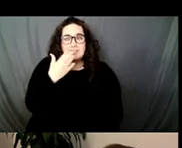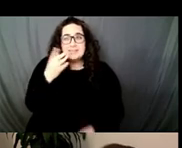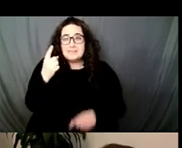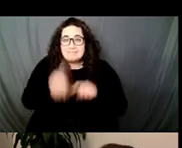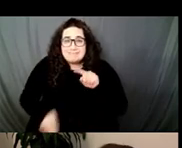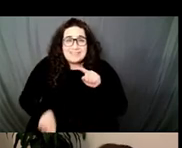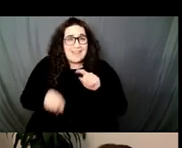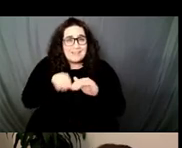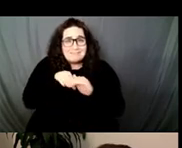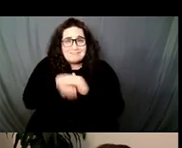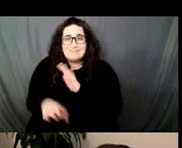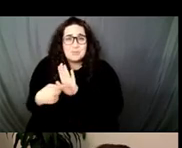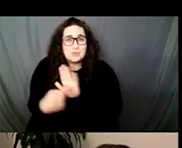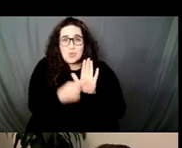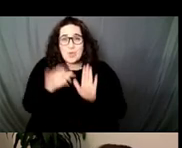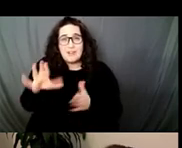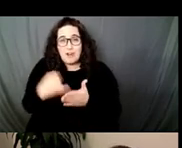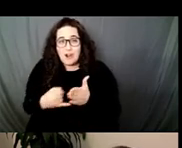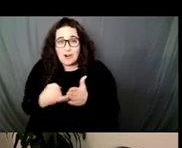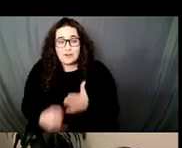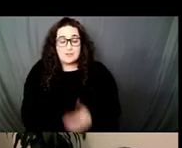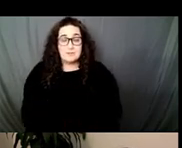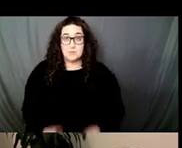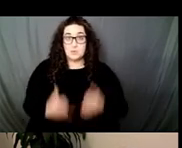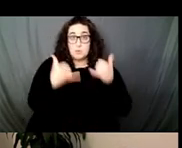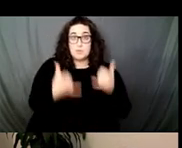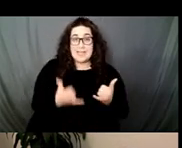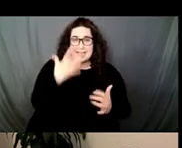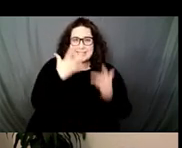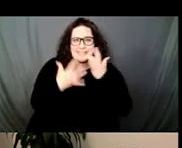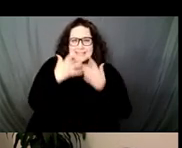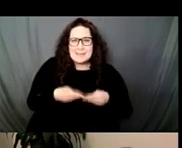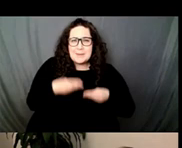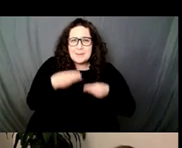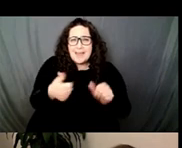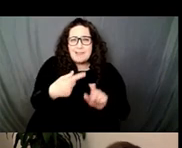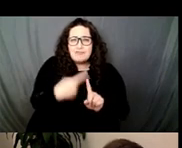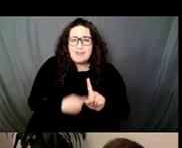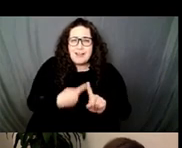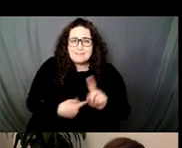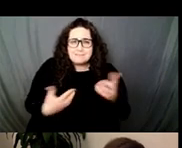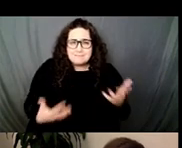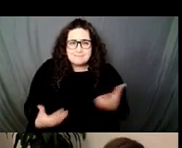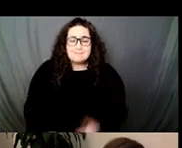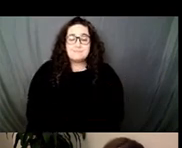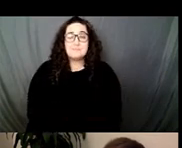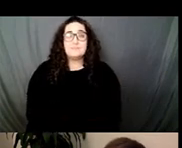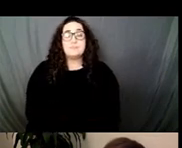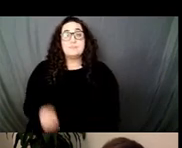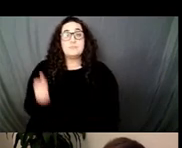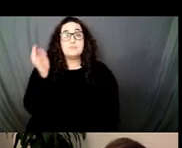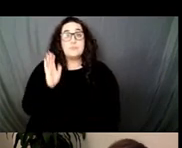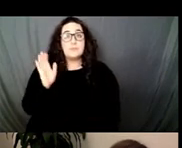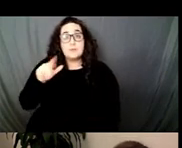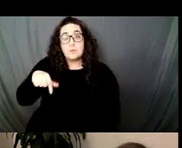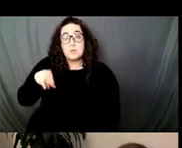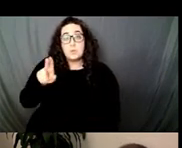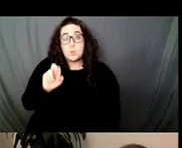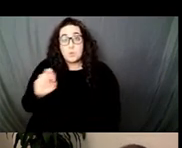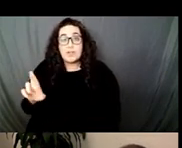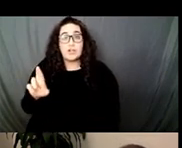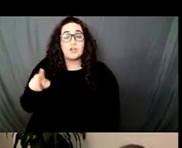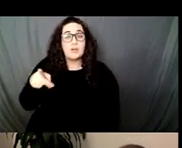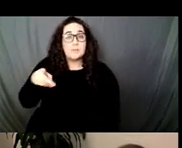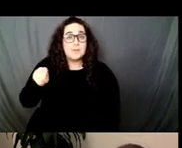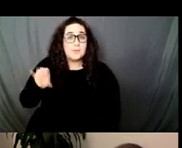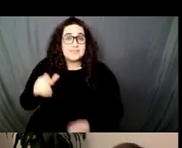rent. And still, in the work, one found a profoundly politically engaged discourse on queer and POC life, as